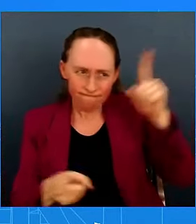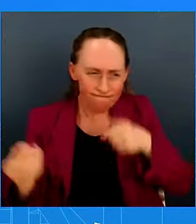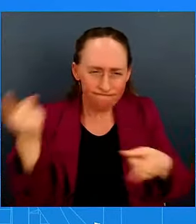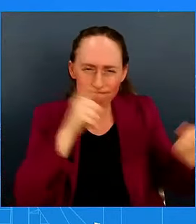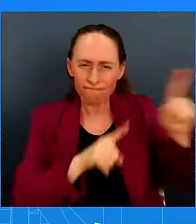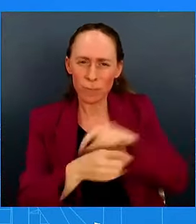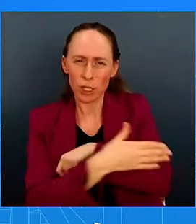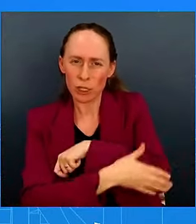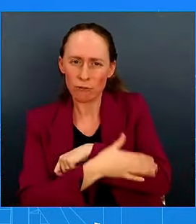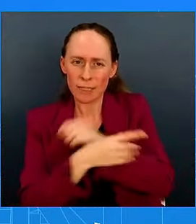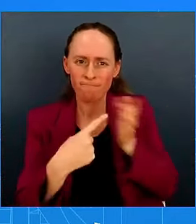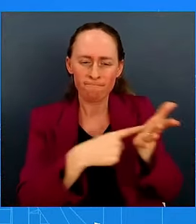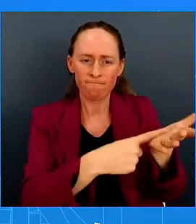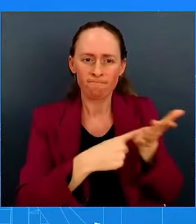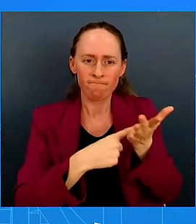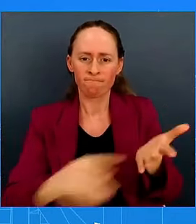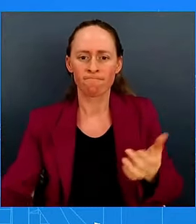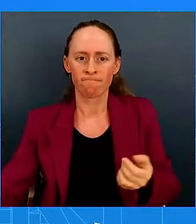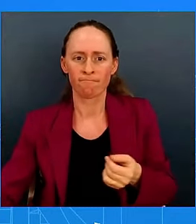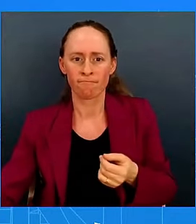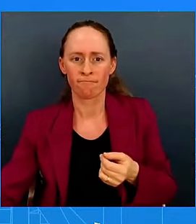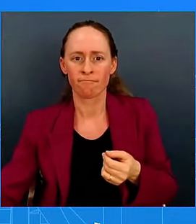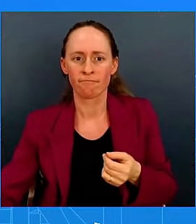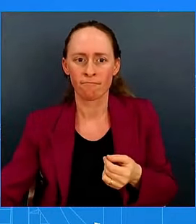And we're still going to pursue those kinds of outcomes.